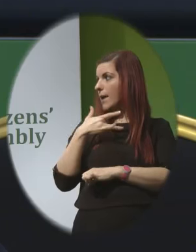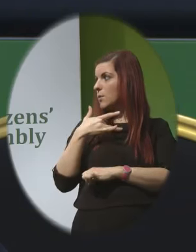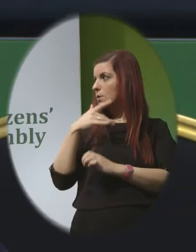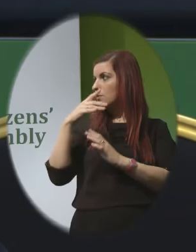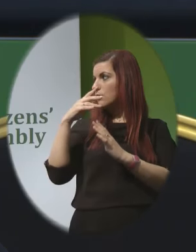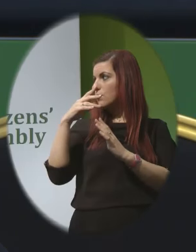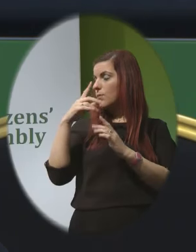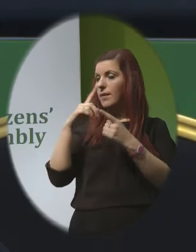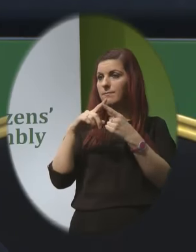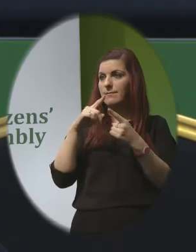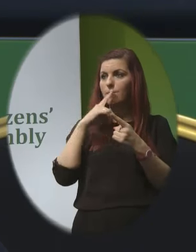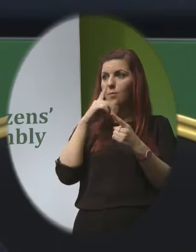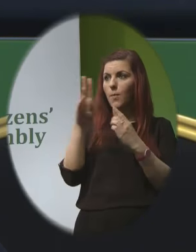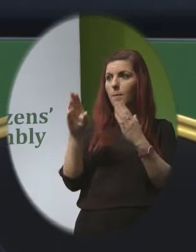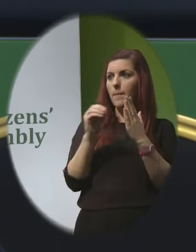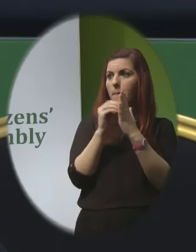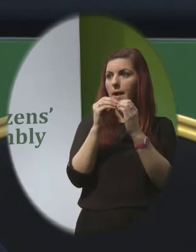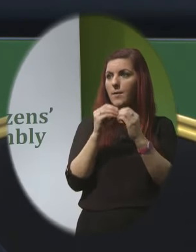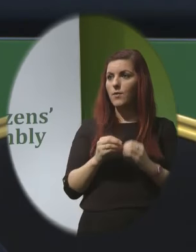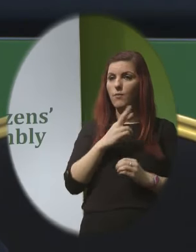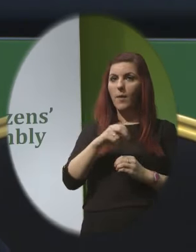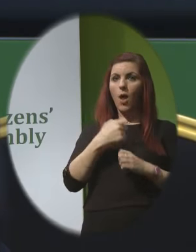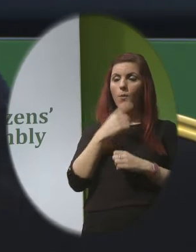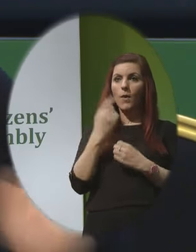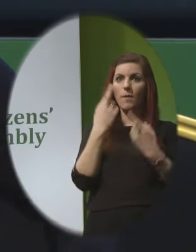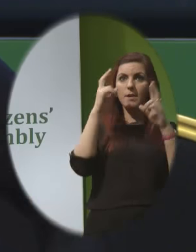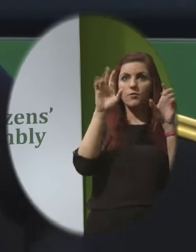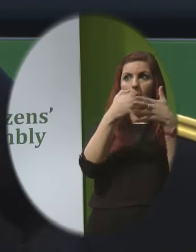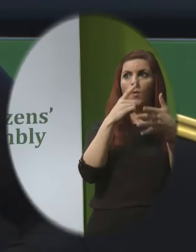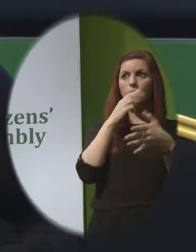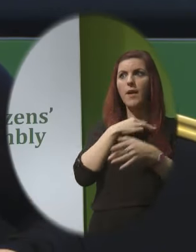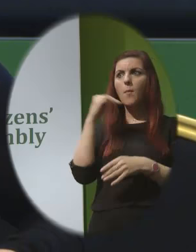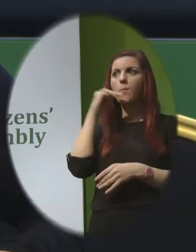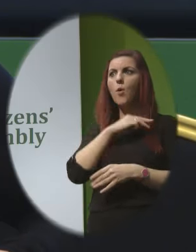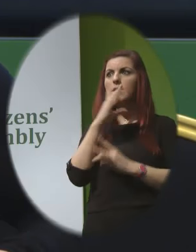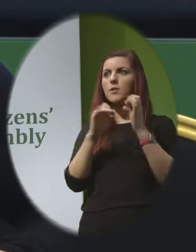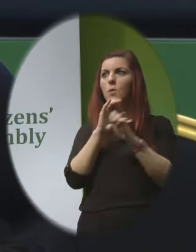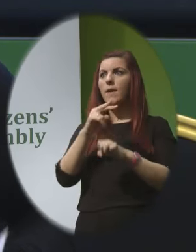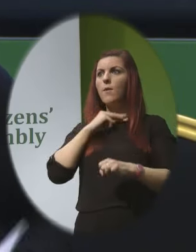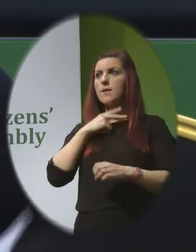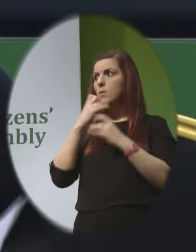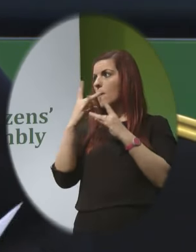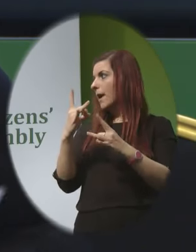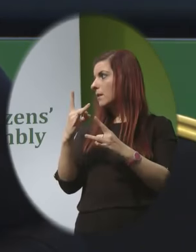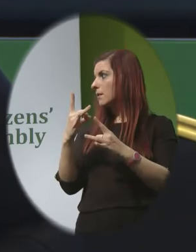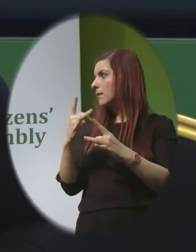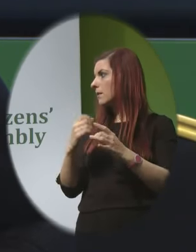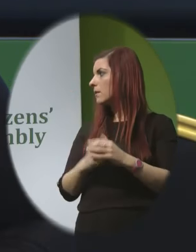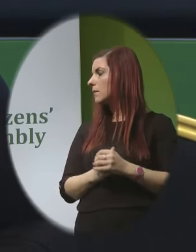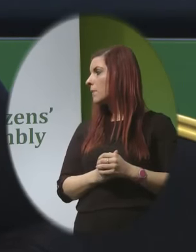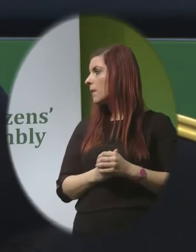briefly In their own words As they feel really underrepresented And it was really important for us to give them a voice here If that's okay with you It's very brief